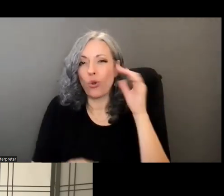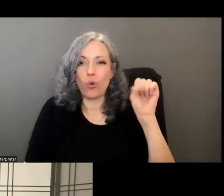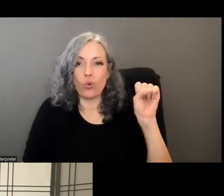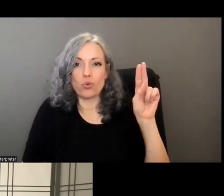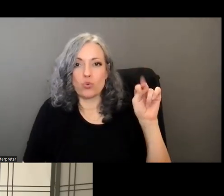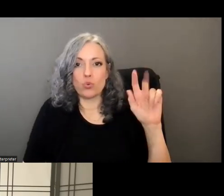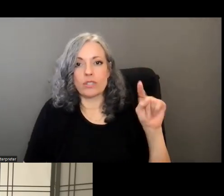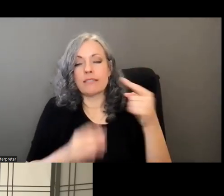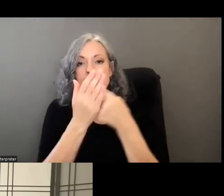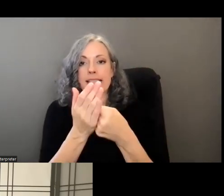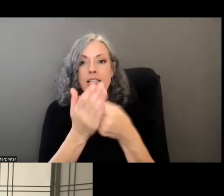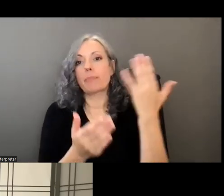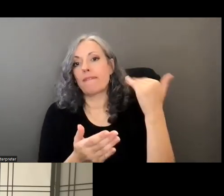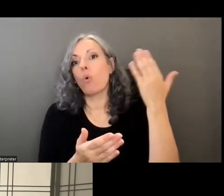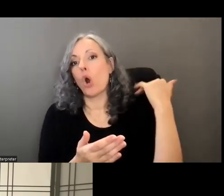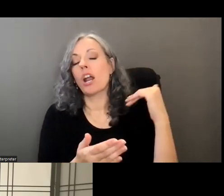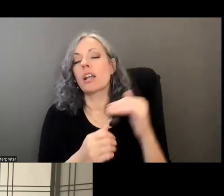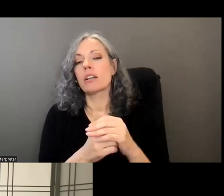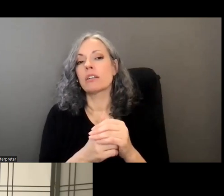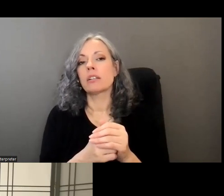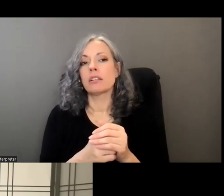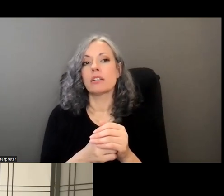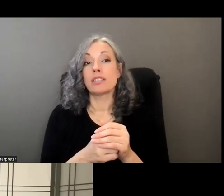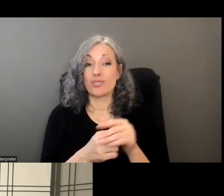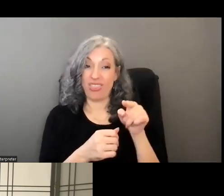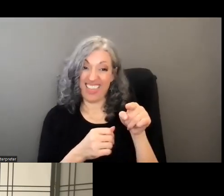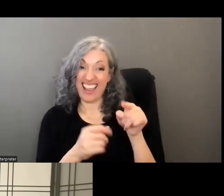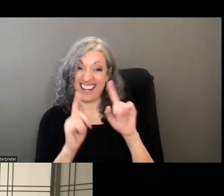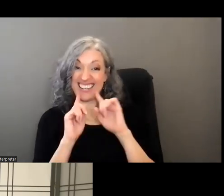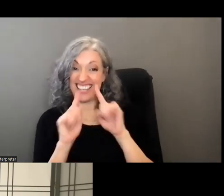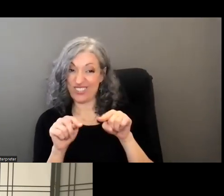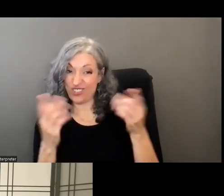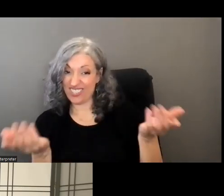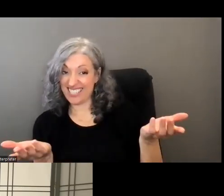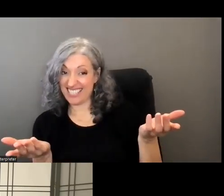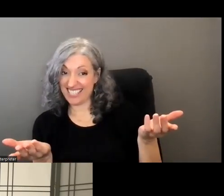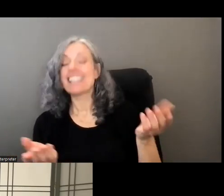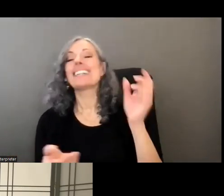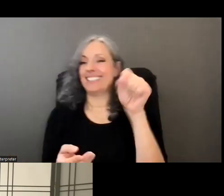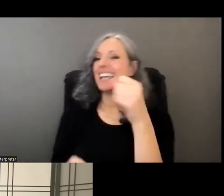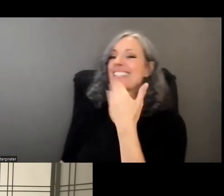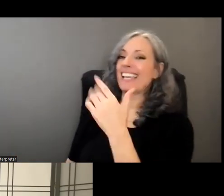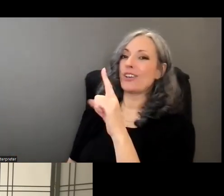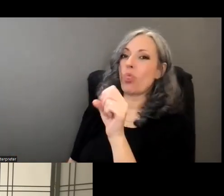connie does that get get to the question yeah thank you laurie